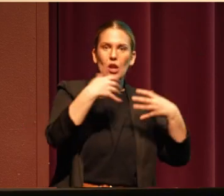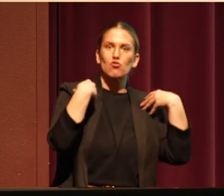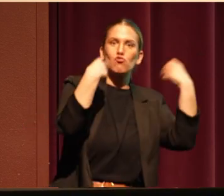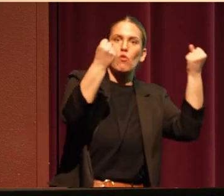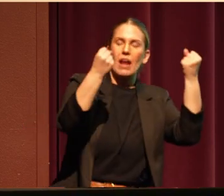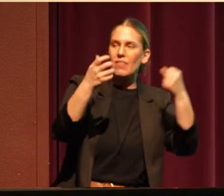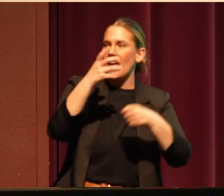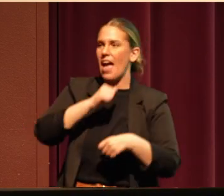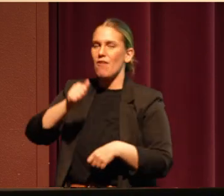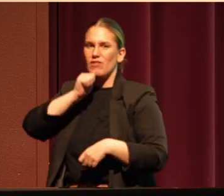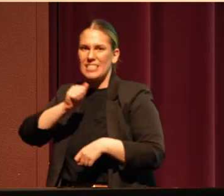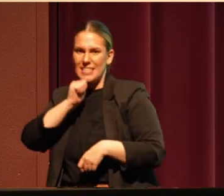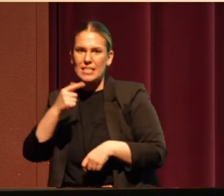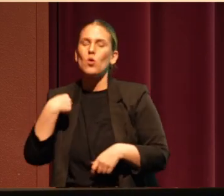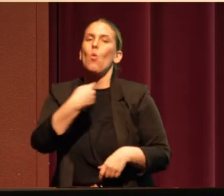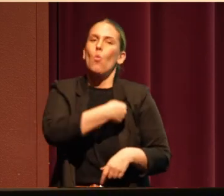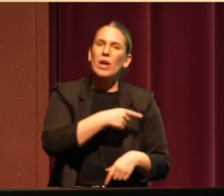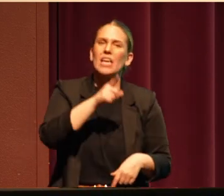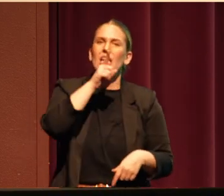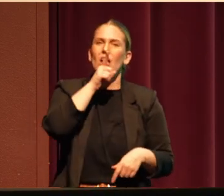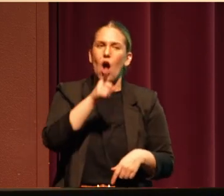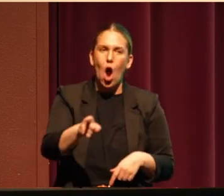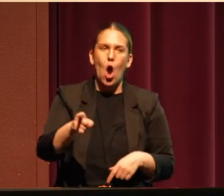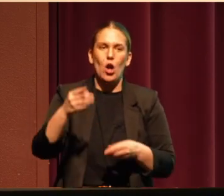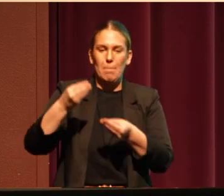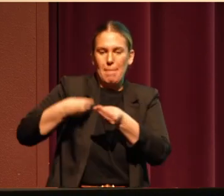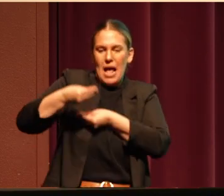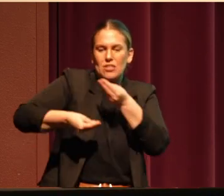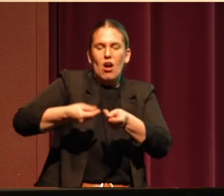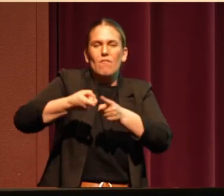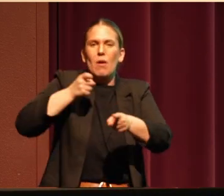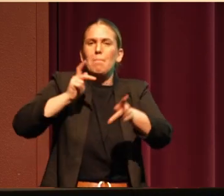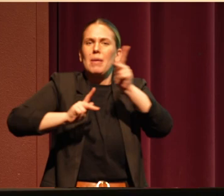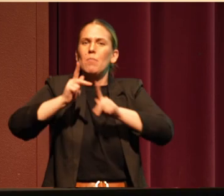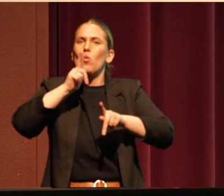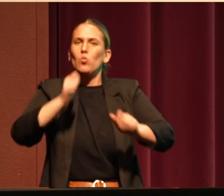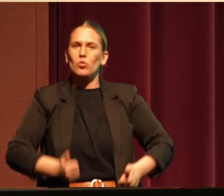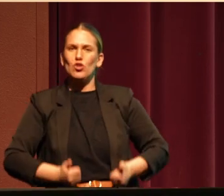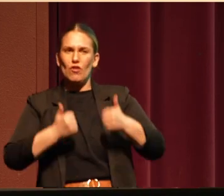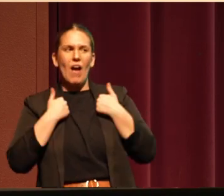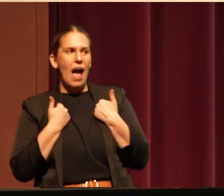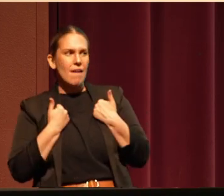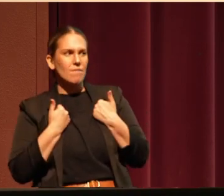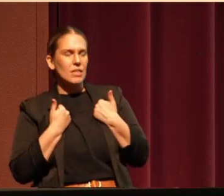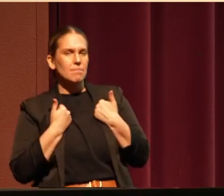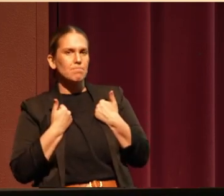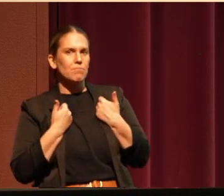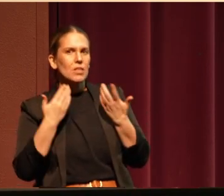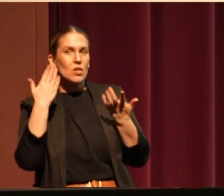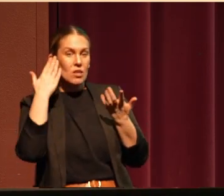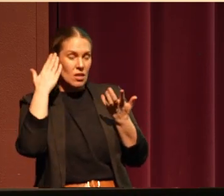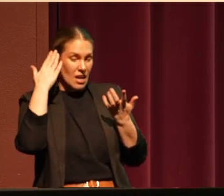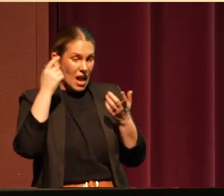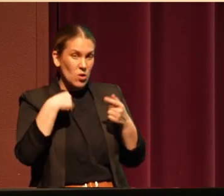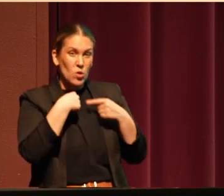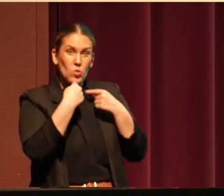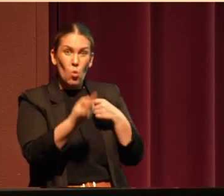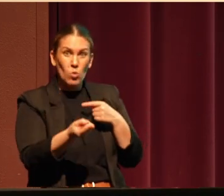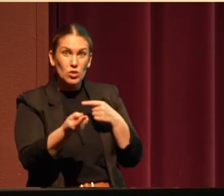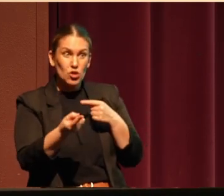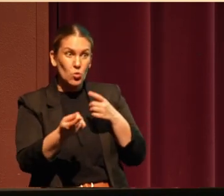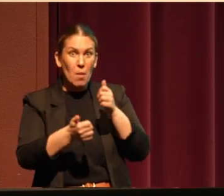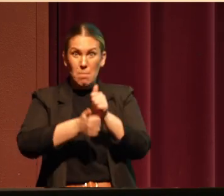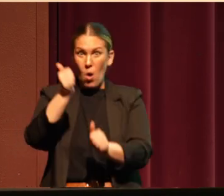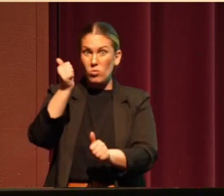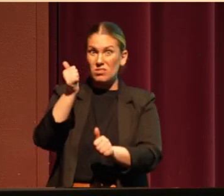literally the descendants of those who survived. I told you that in a 25-year span, 52% of my people